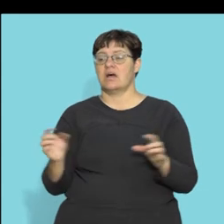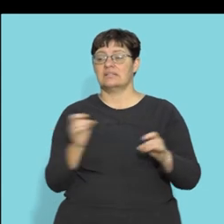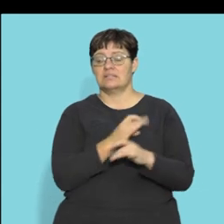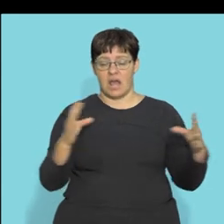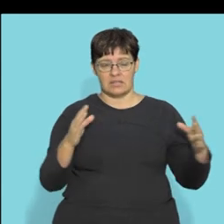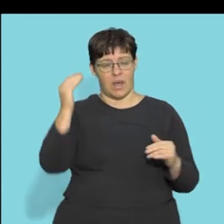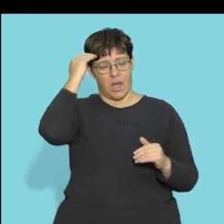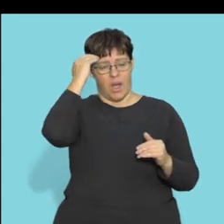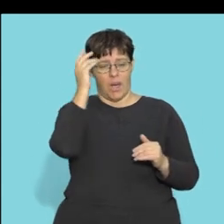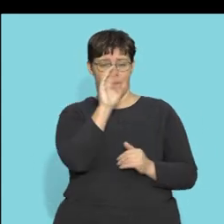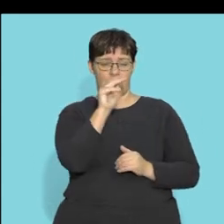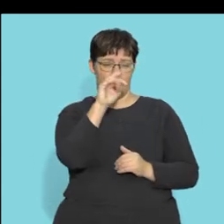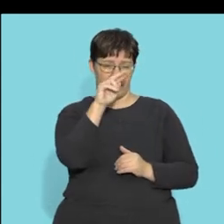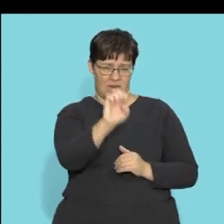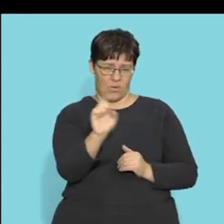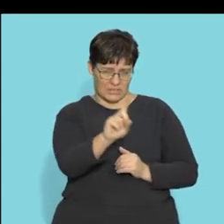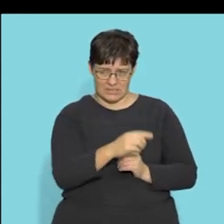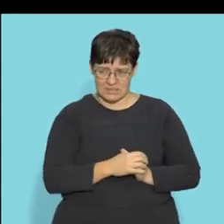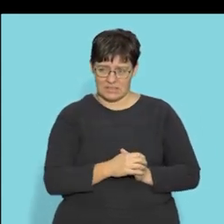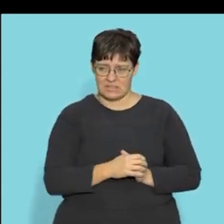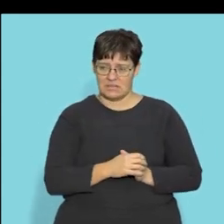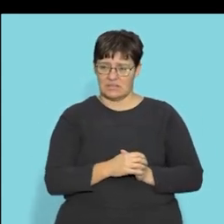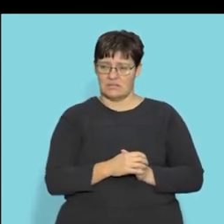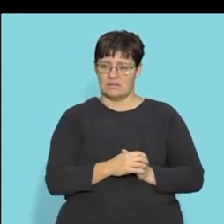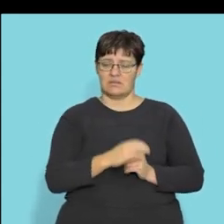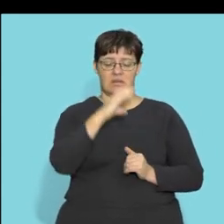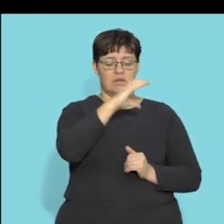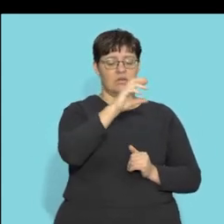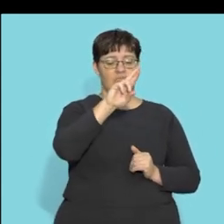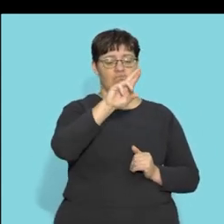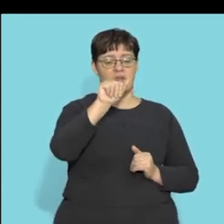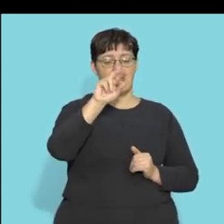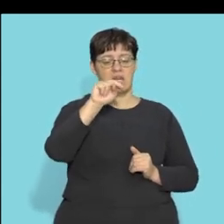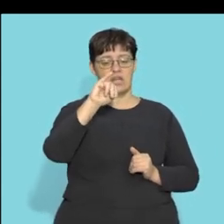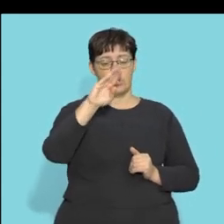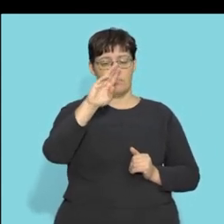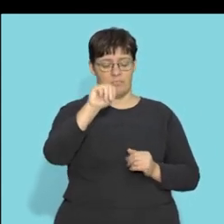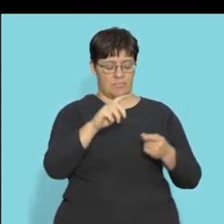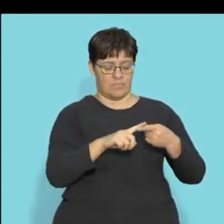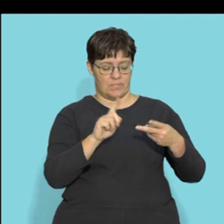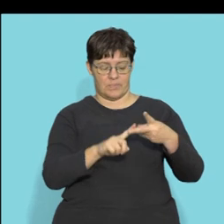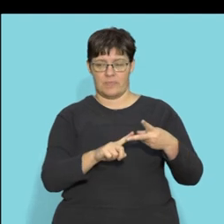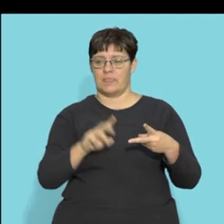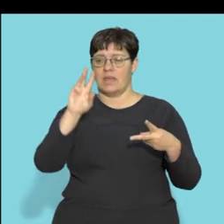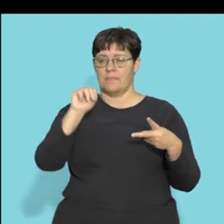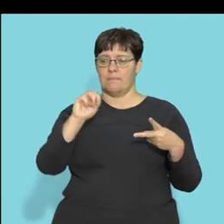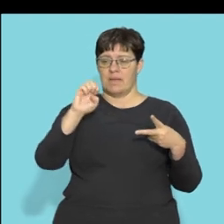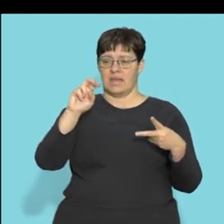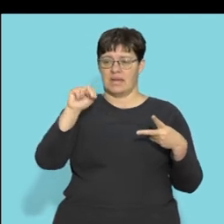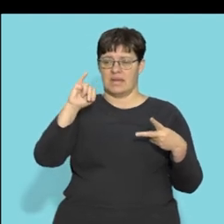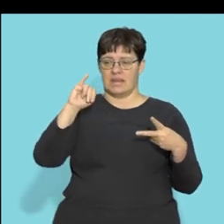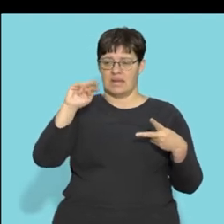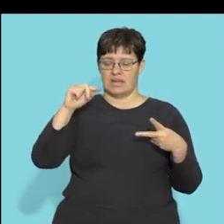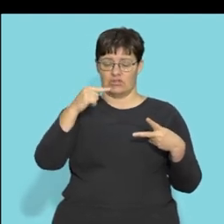always start with the bony part what is the bony part it's the cranium then we go to our membranes the